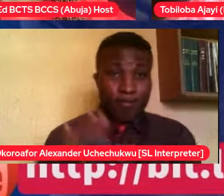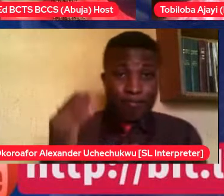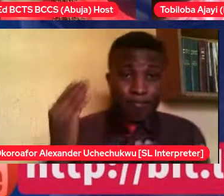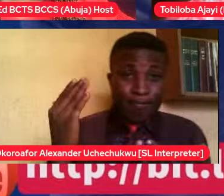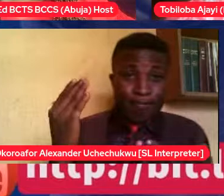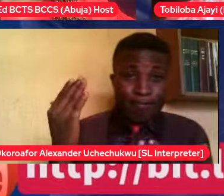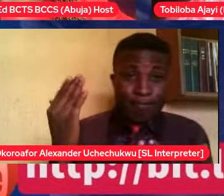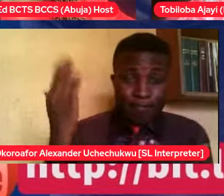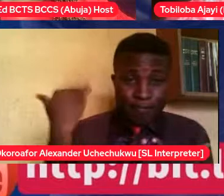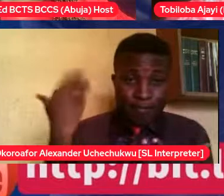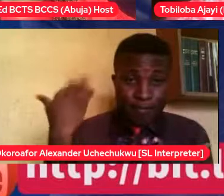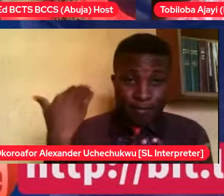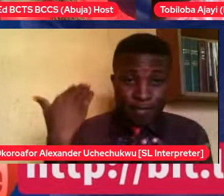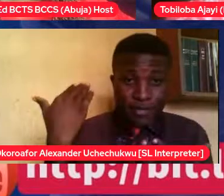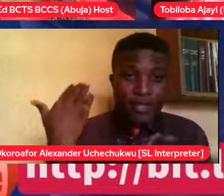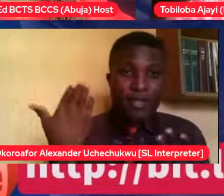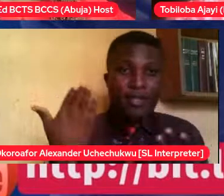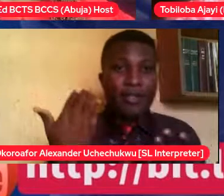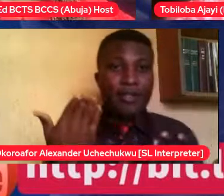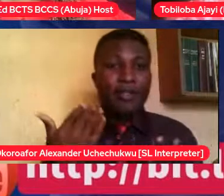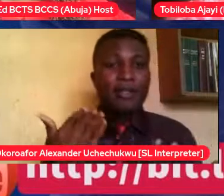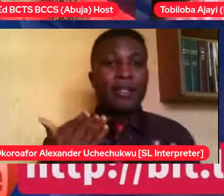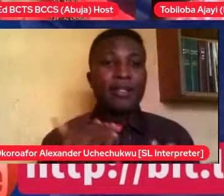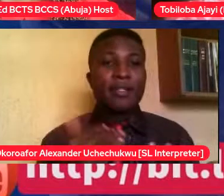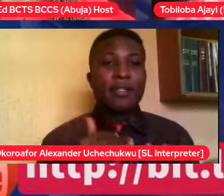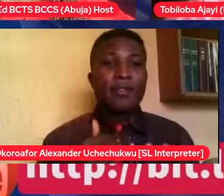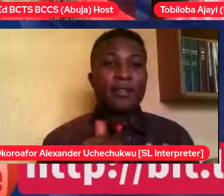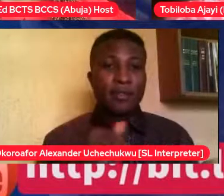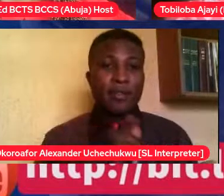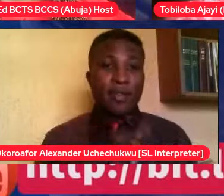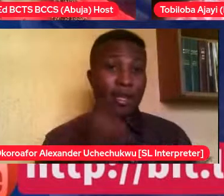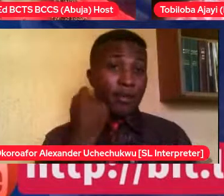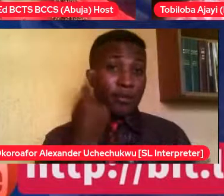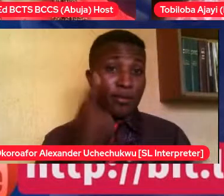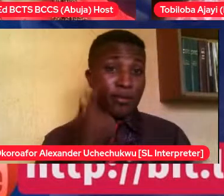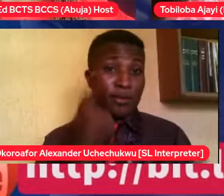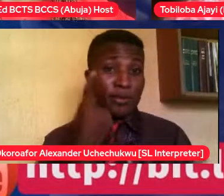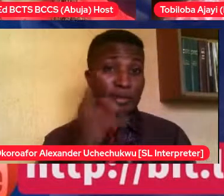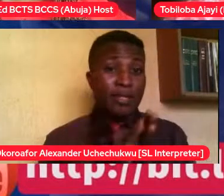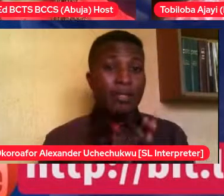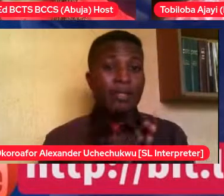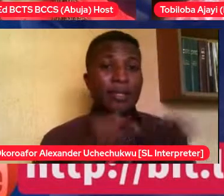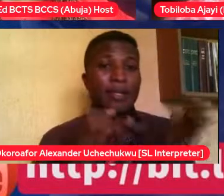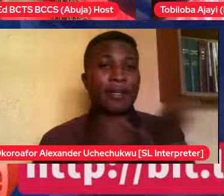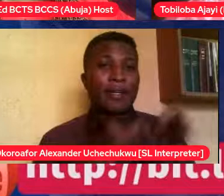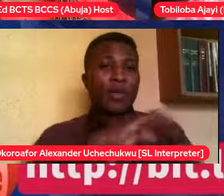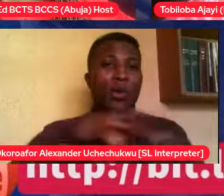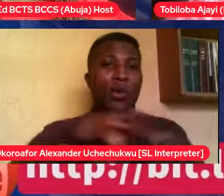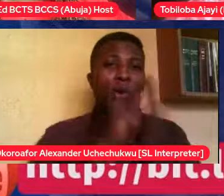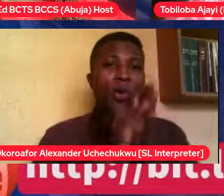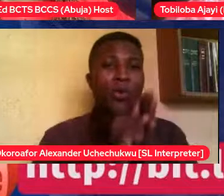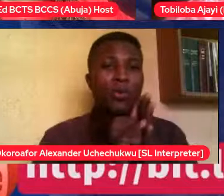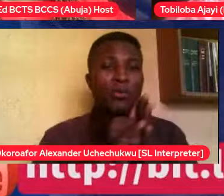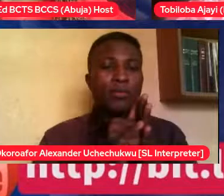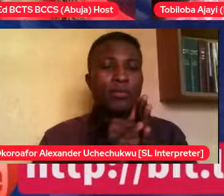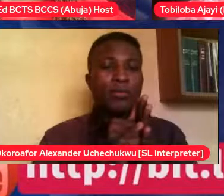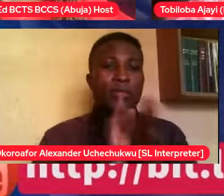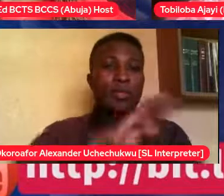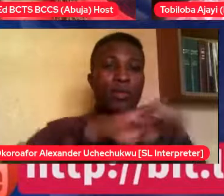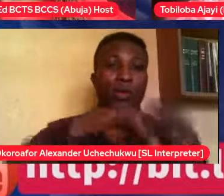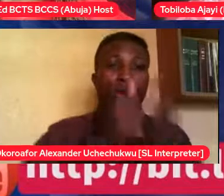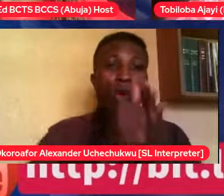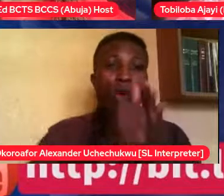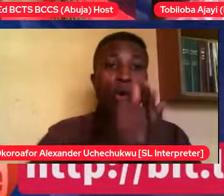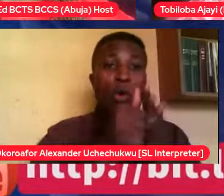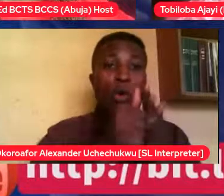also present yourself. I, very early on, I knew I had choices. I mean, I did not have to like everybody that liked me. And so,